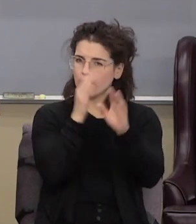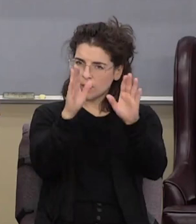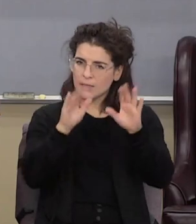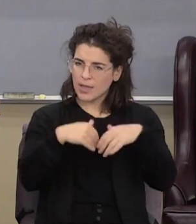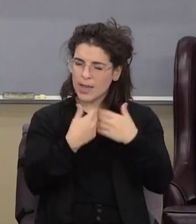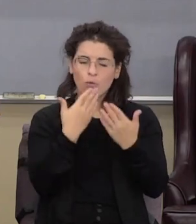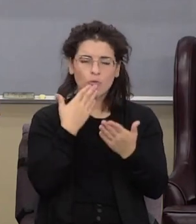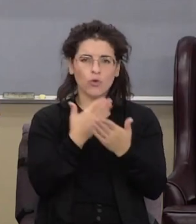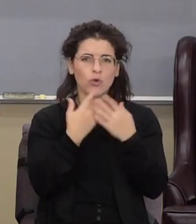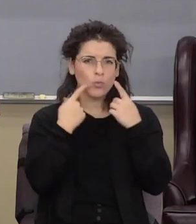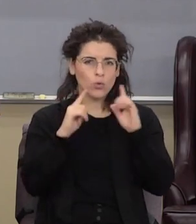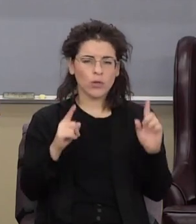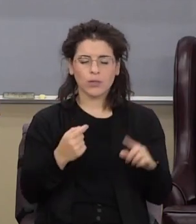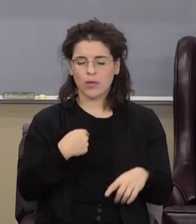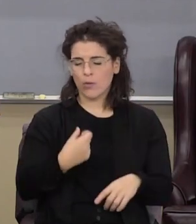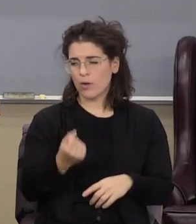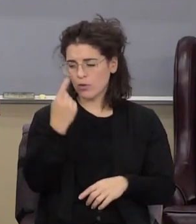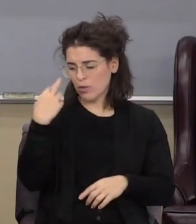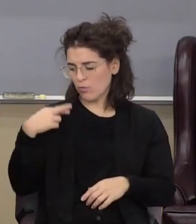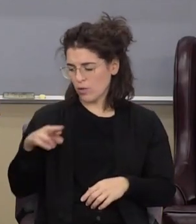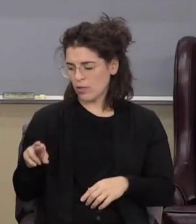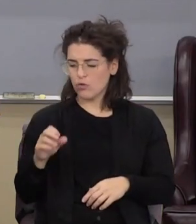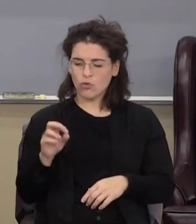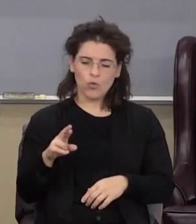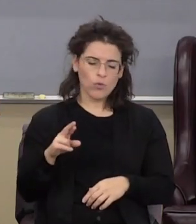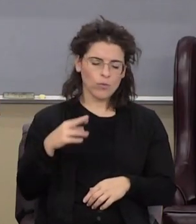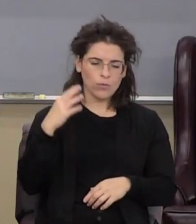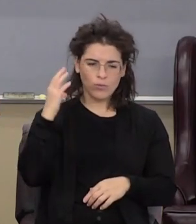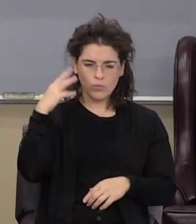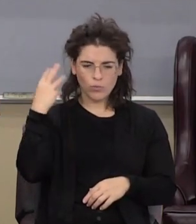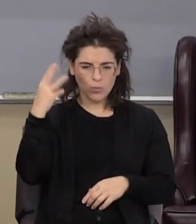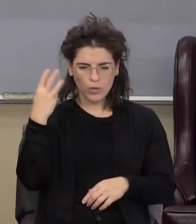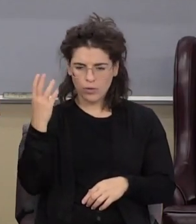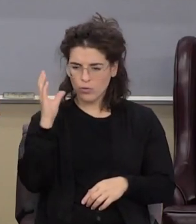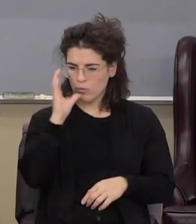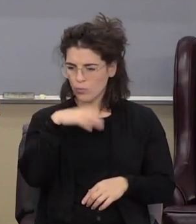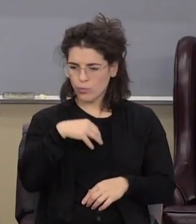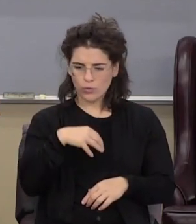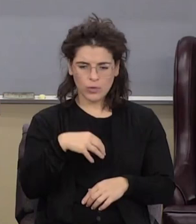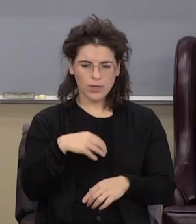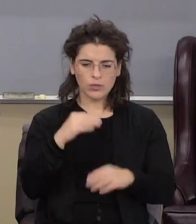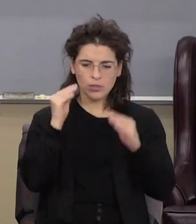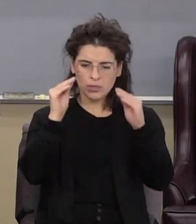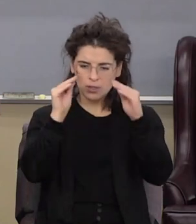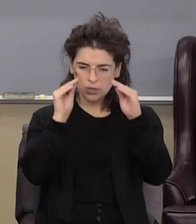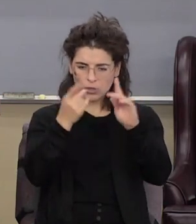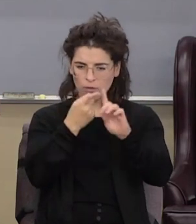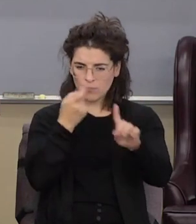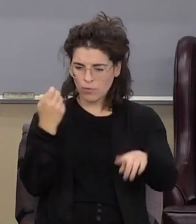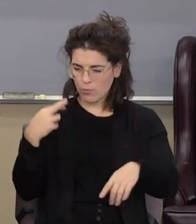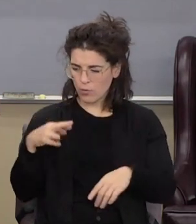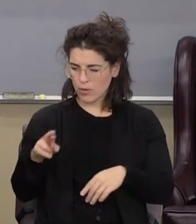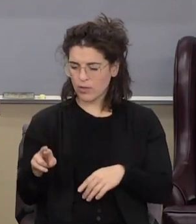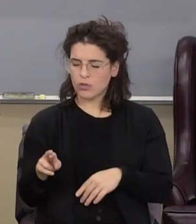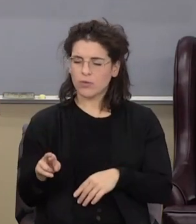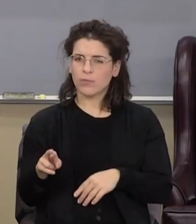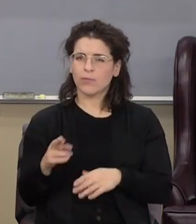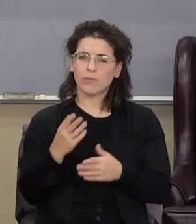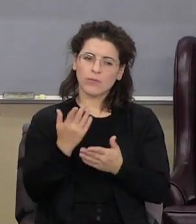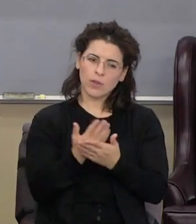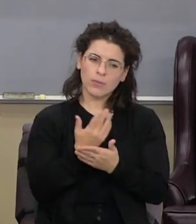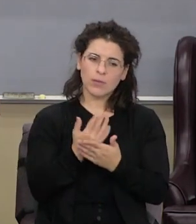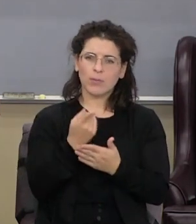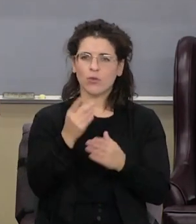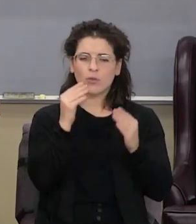that when you get religion and you get the wild, wacky, weird teachings that come from religion over the transium, sometime